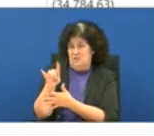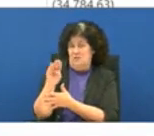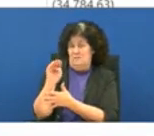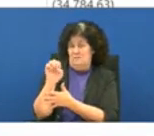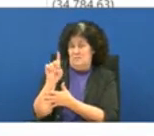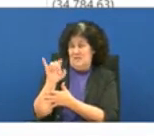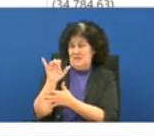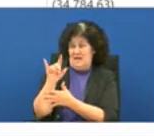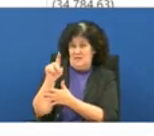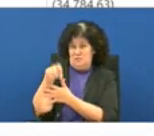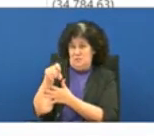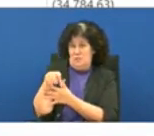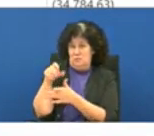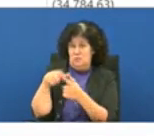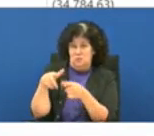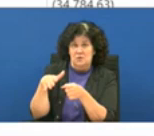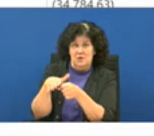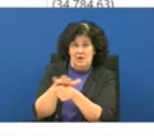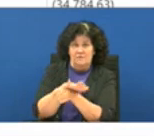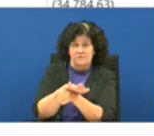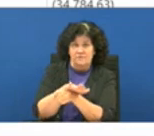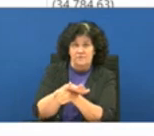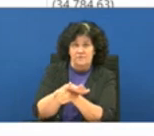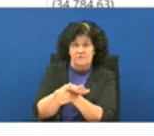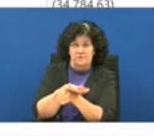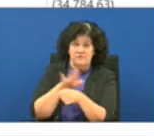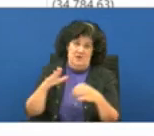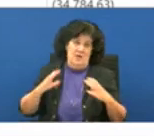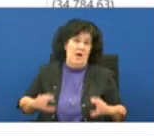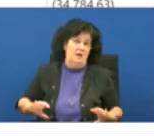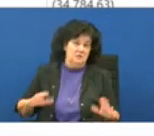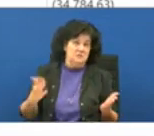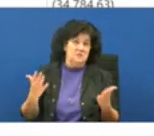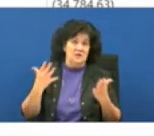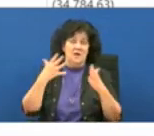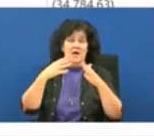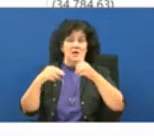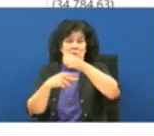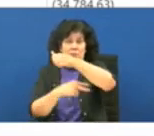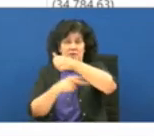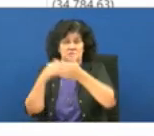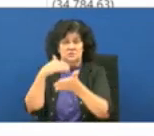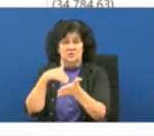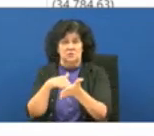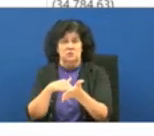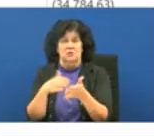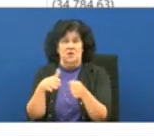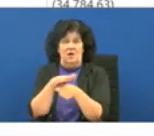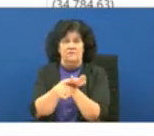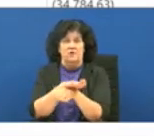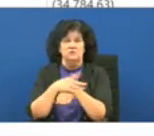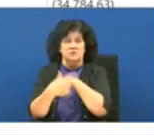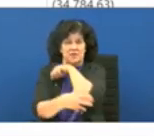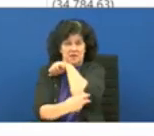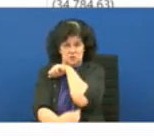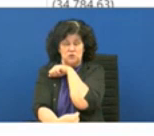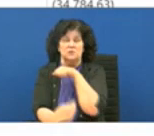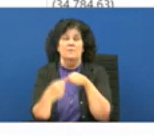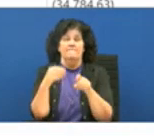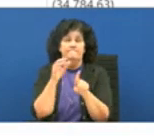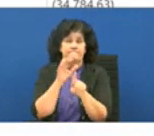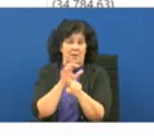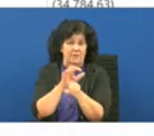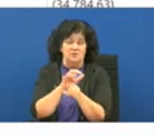is supposed to cover their their population or their clients and the bridge center covers the indigent population so if we